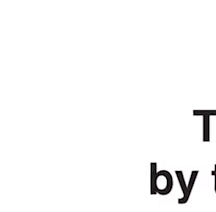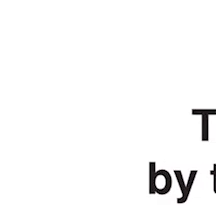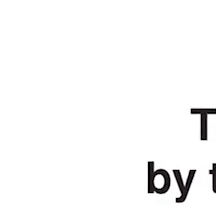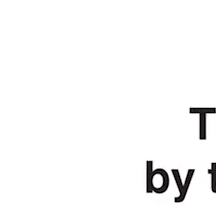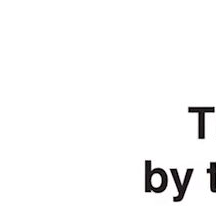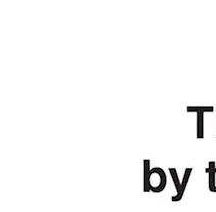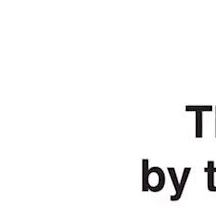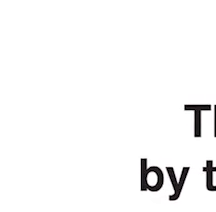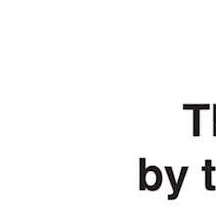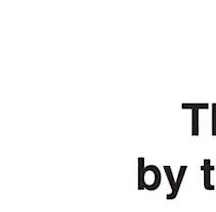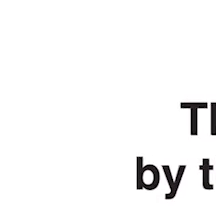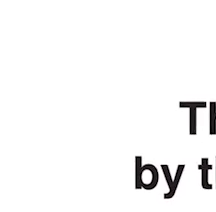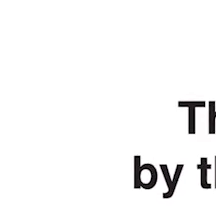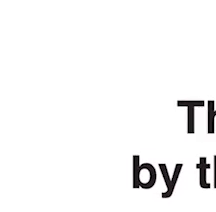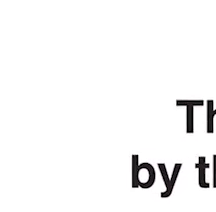Goodbye.